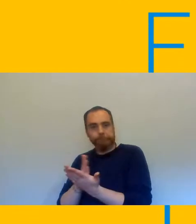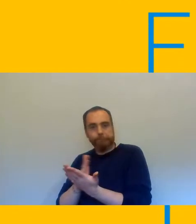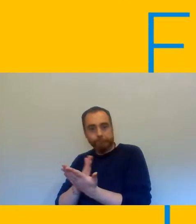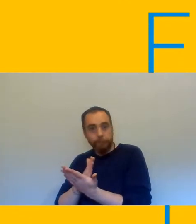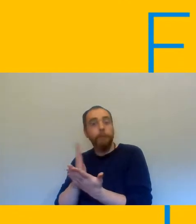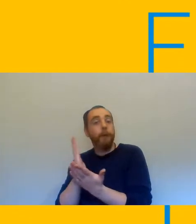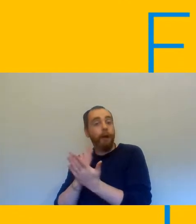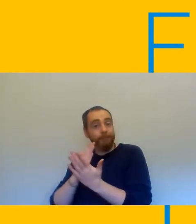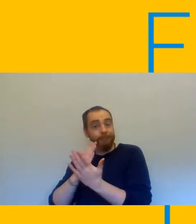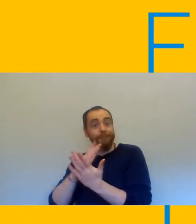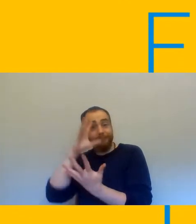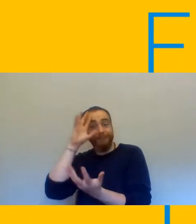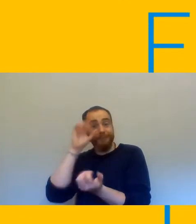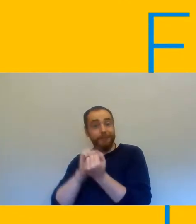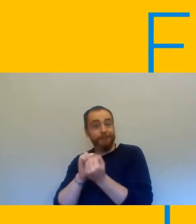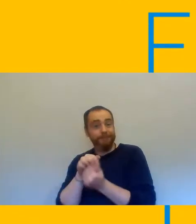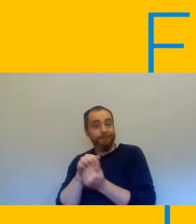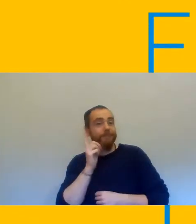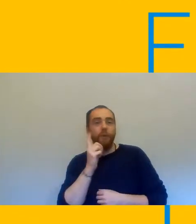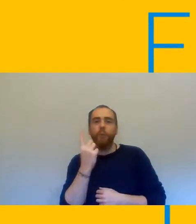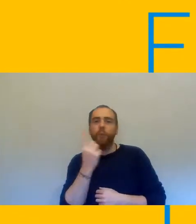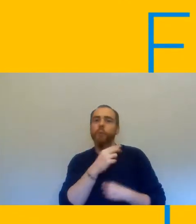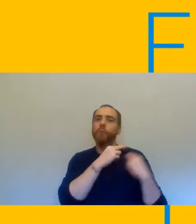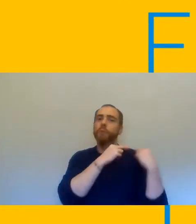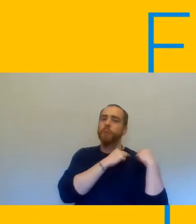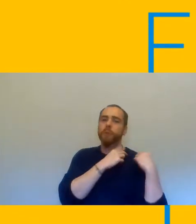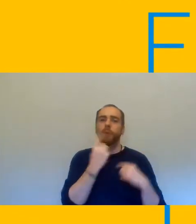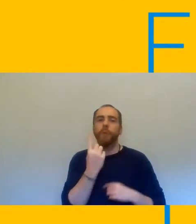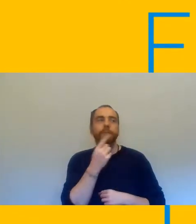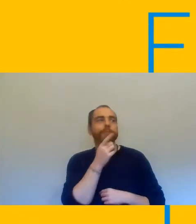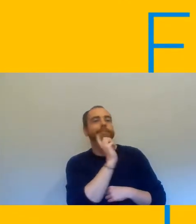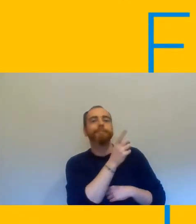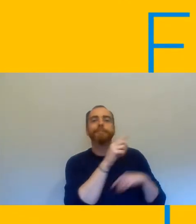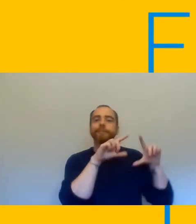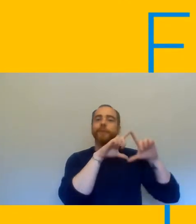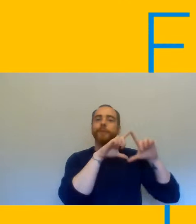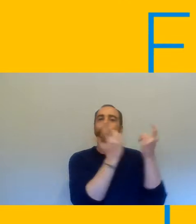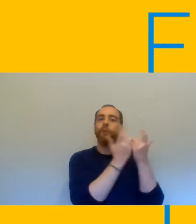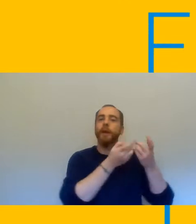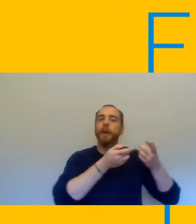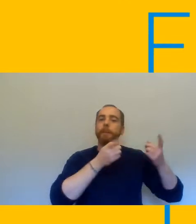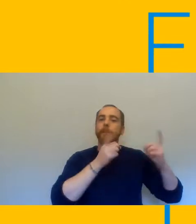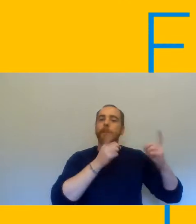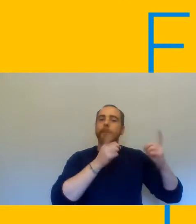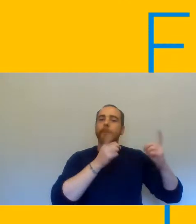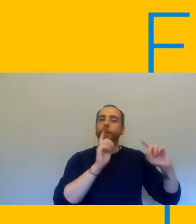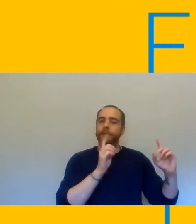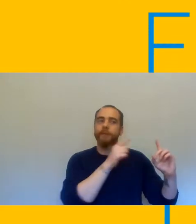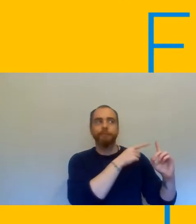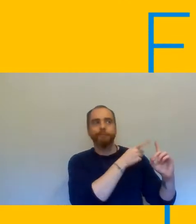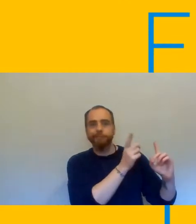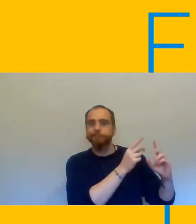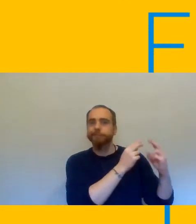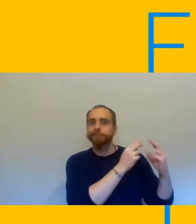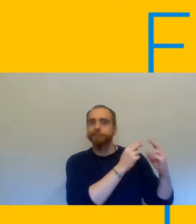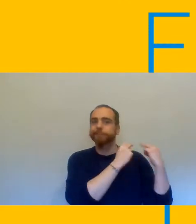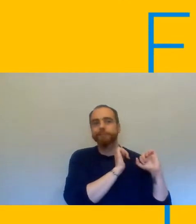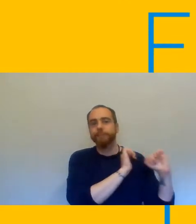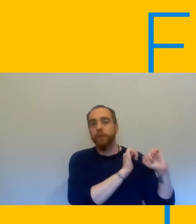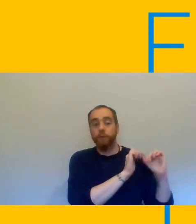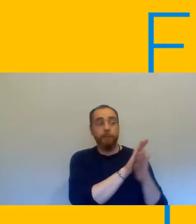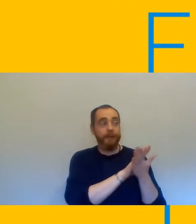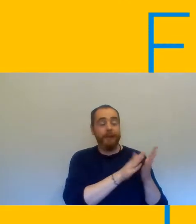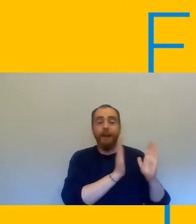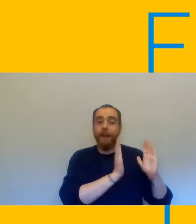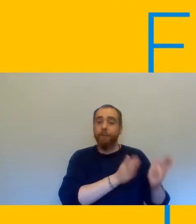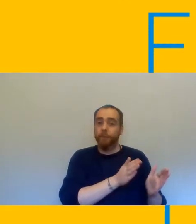duties to have a preventative approach to health and safety into the pandemic they are therefore obliged to expect based on